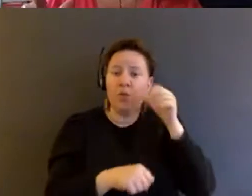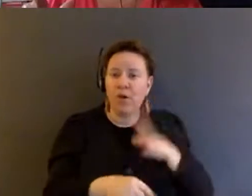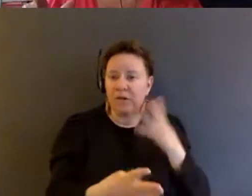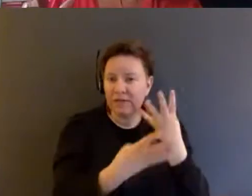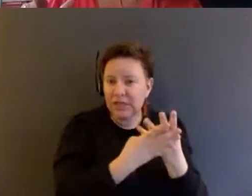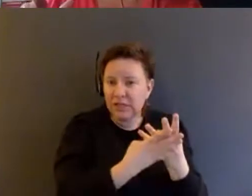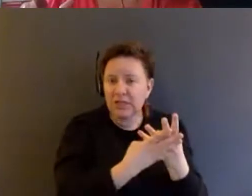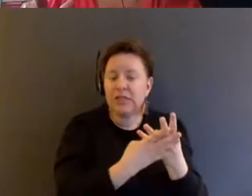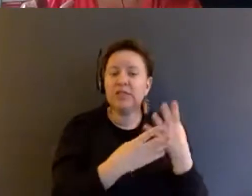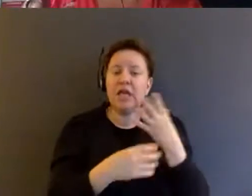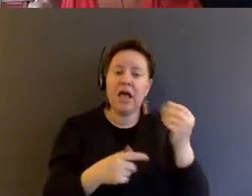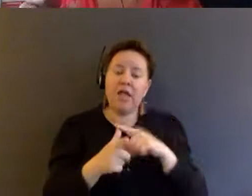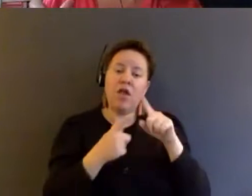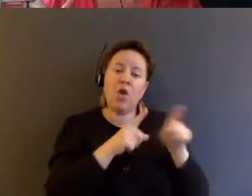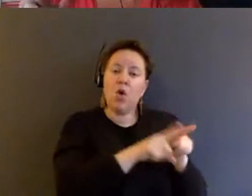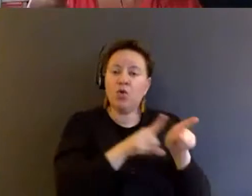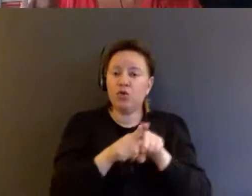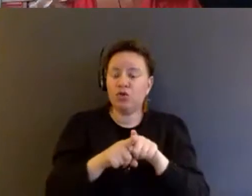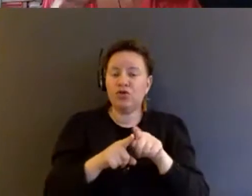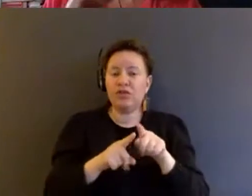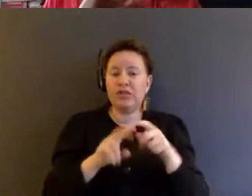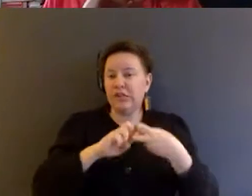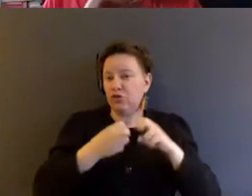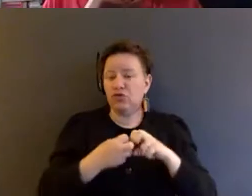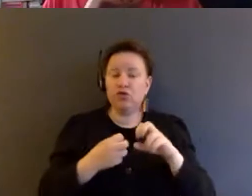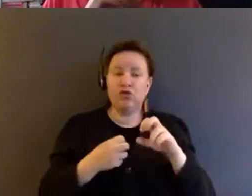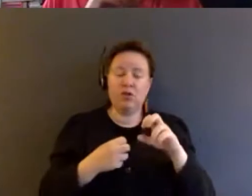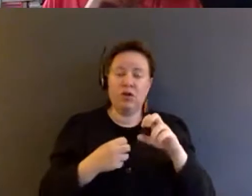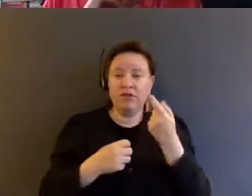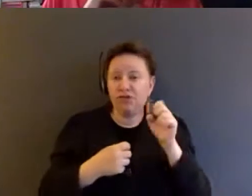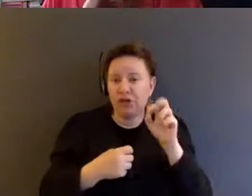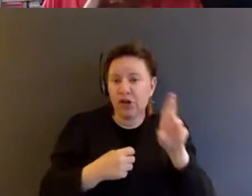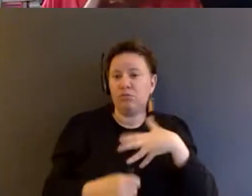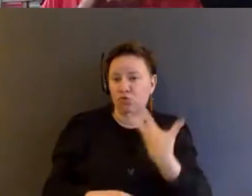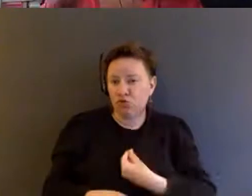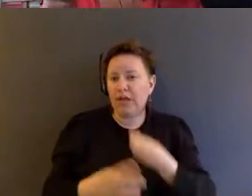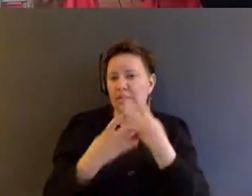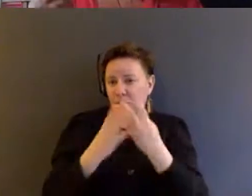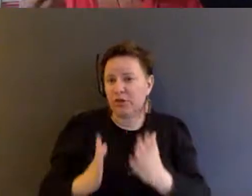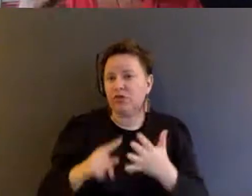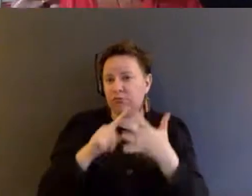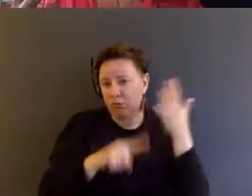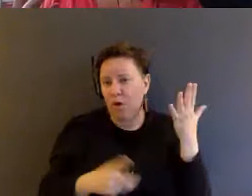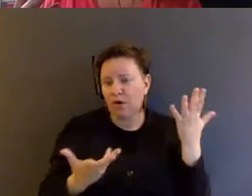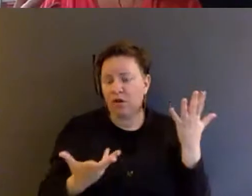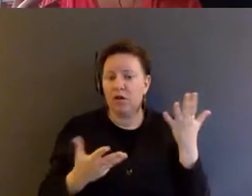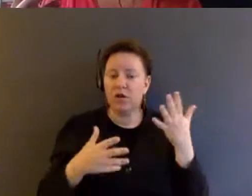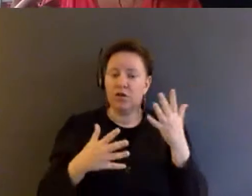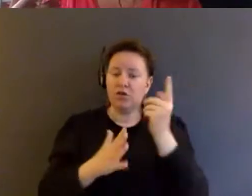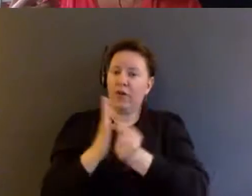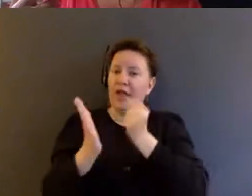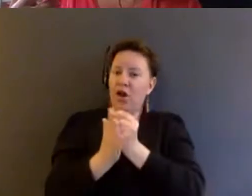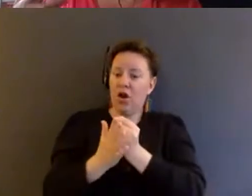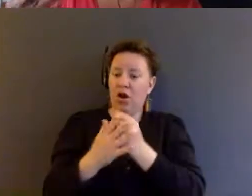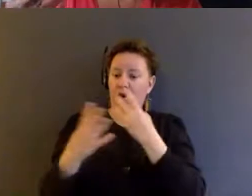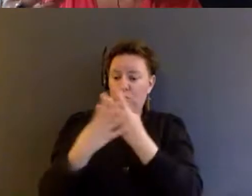also just the issue of gender, mean, trans prisoners and so on. And so the era of prisoners' rights has not